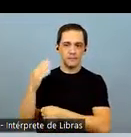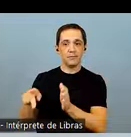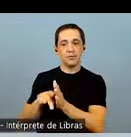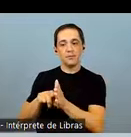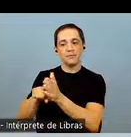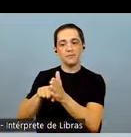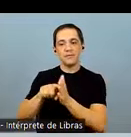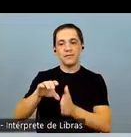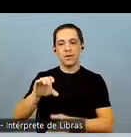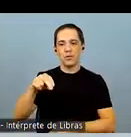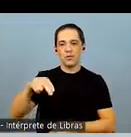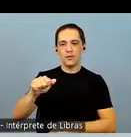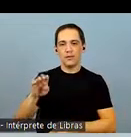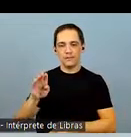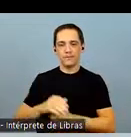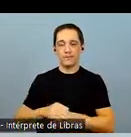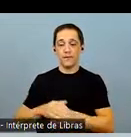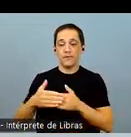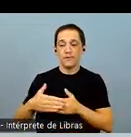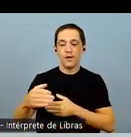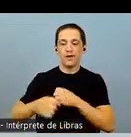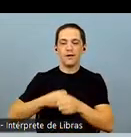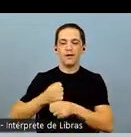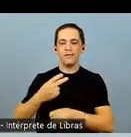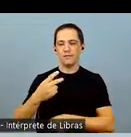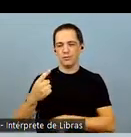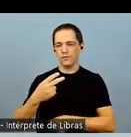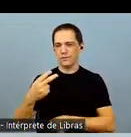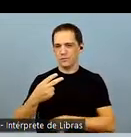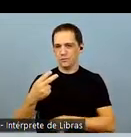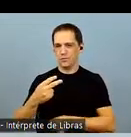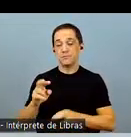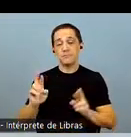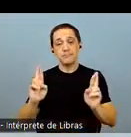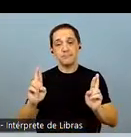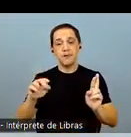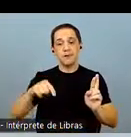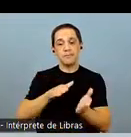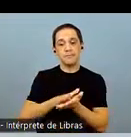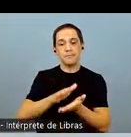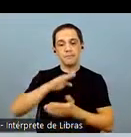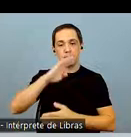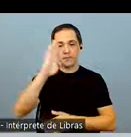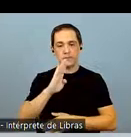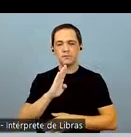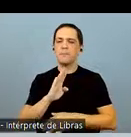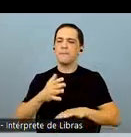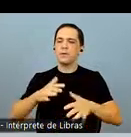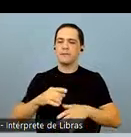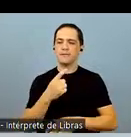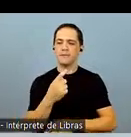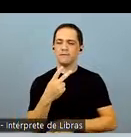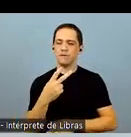the previous season, this according to CONAB data. For the 2021-2022